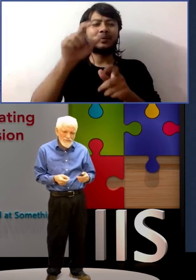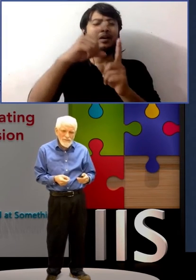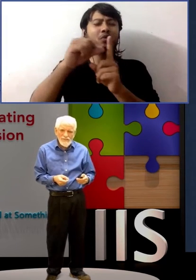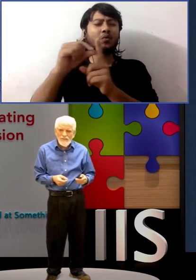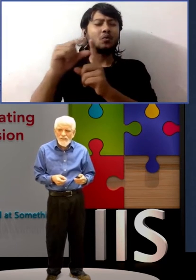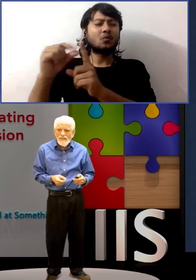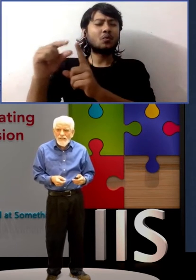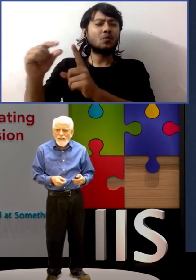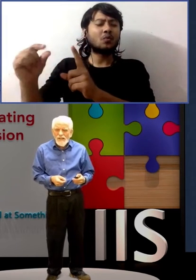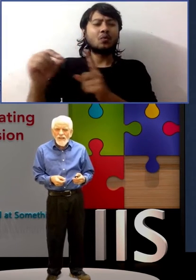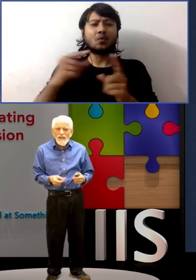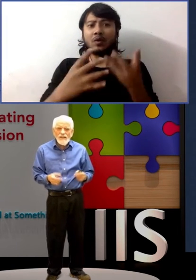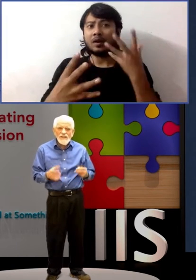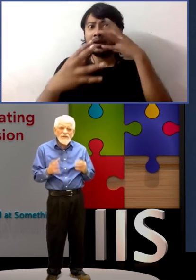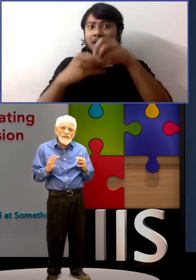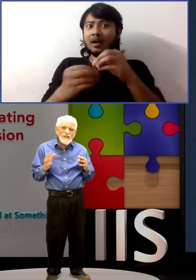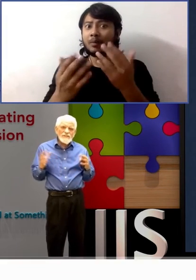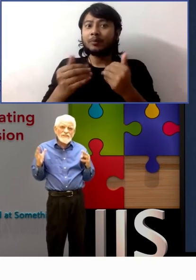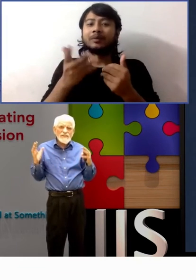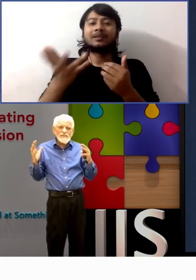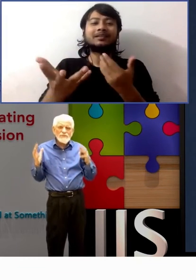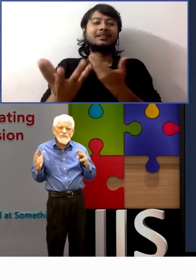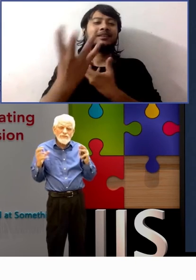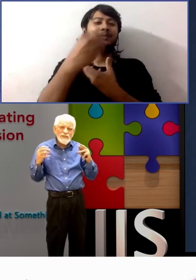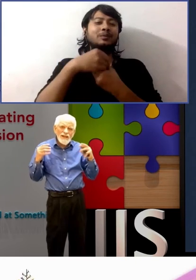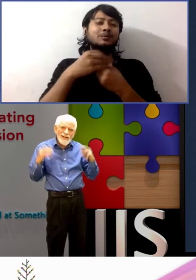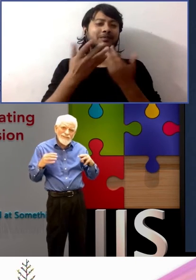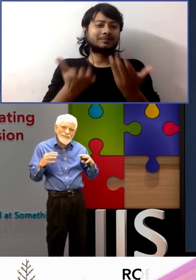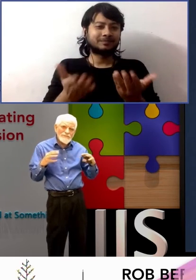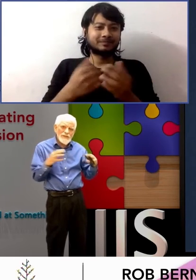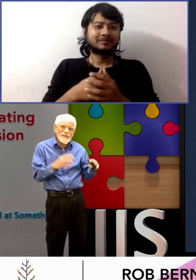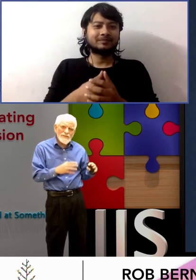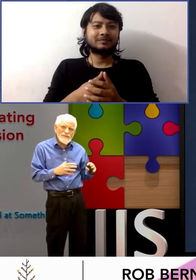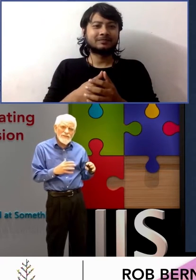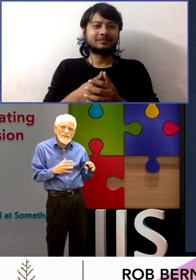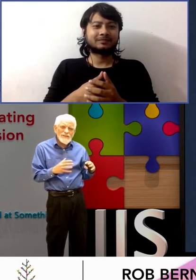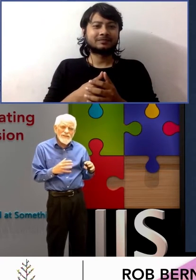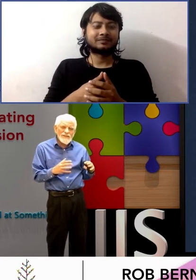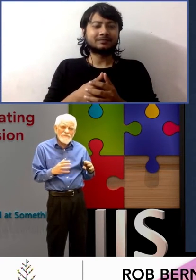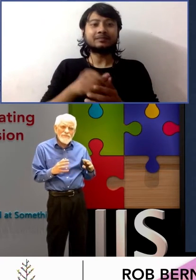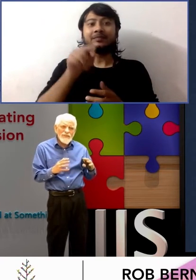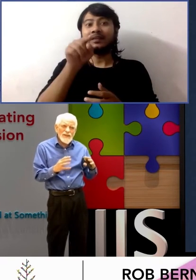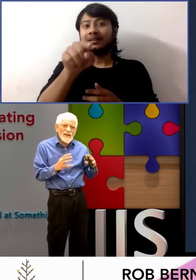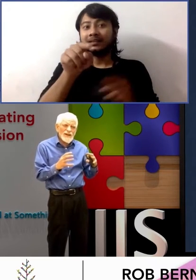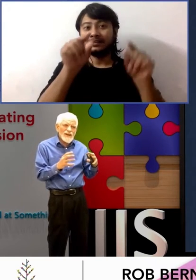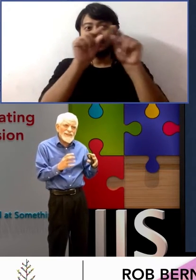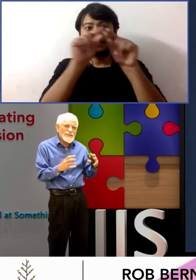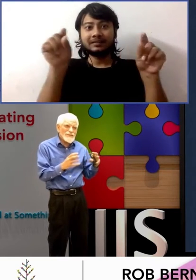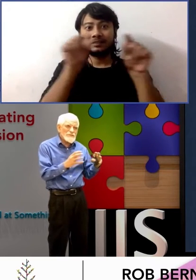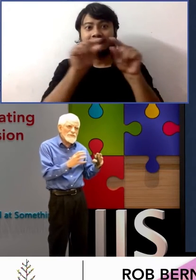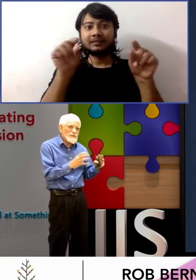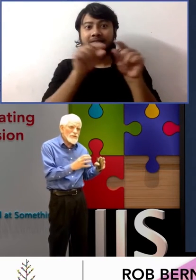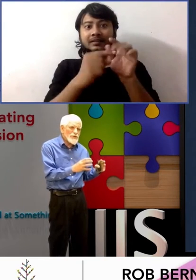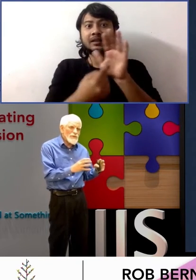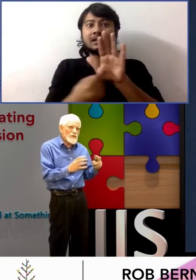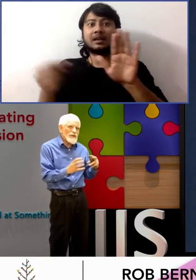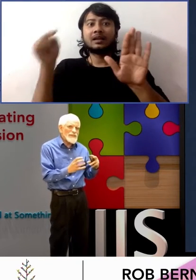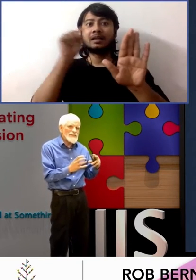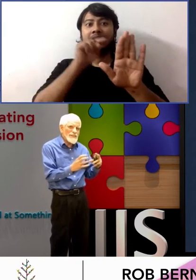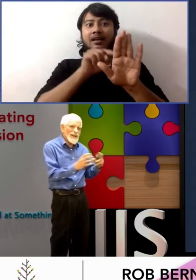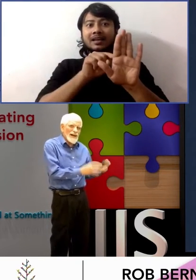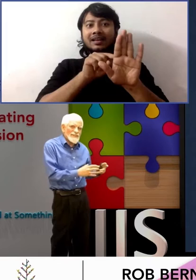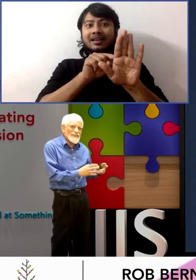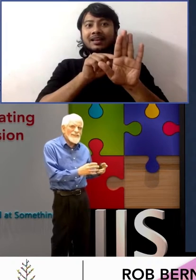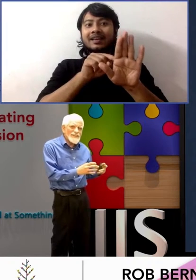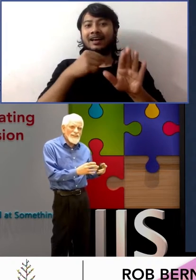inclusion. And in order to understand the Bernstein Cognitive Method, I need to talk about what